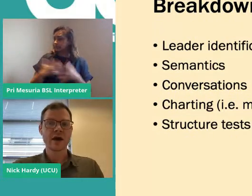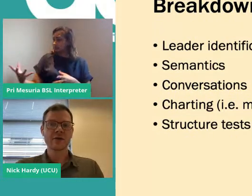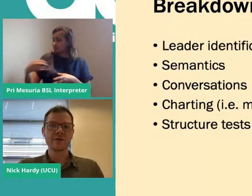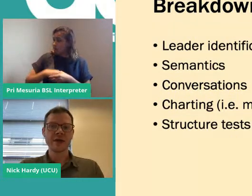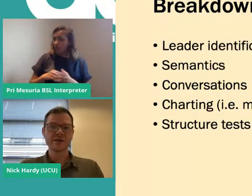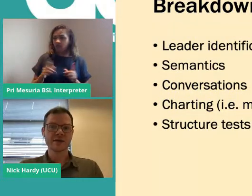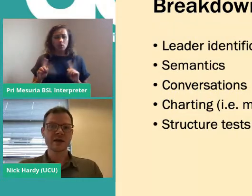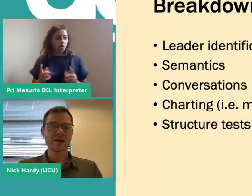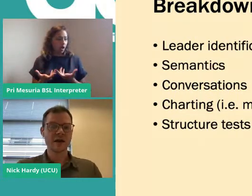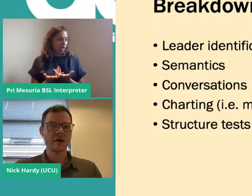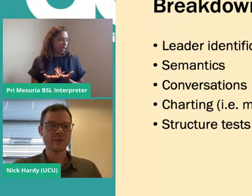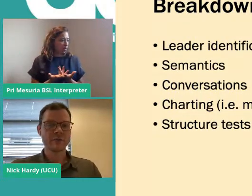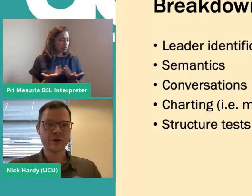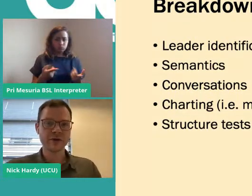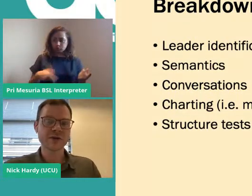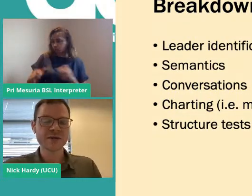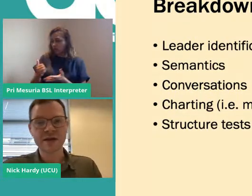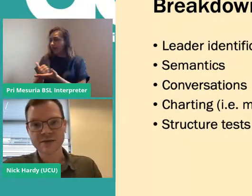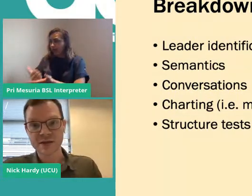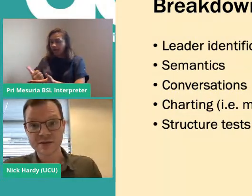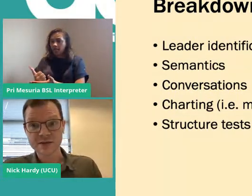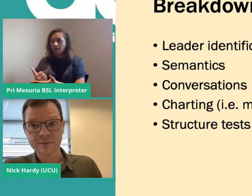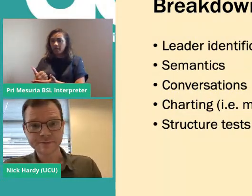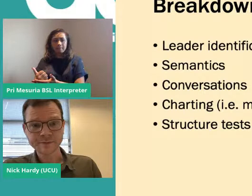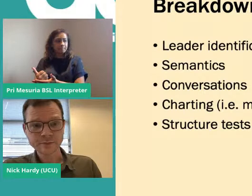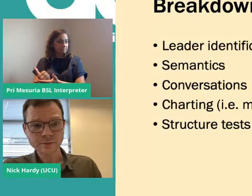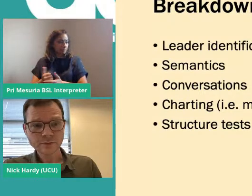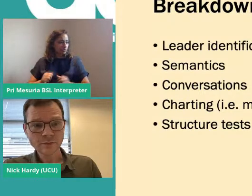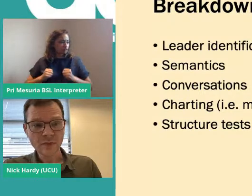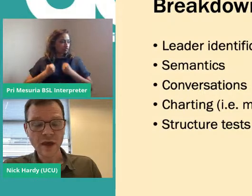how you basically help build a consensus